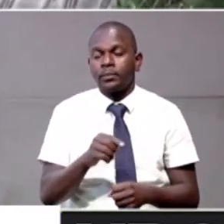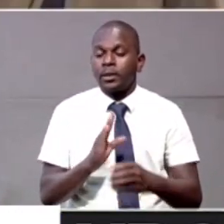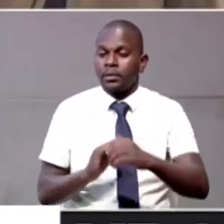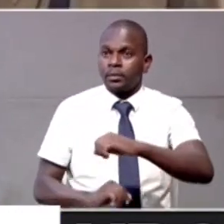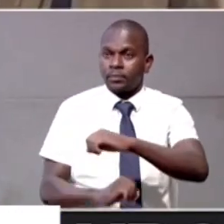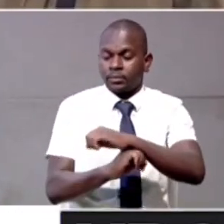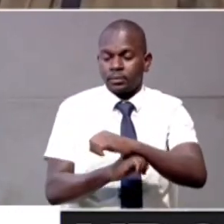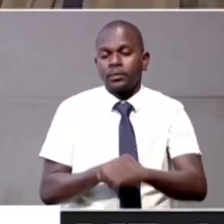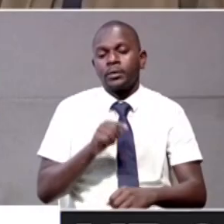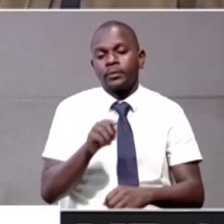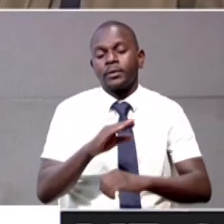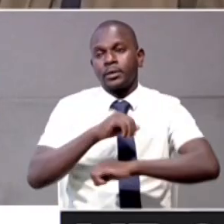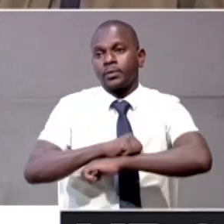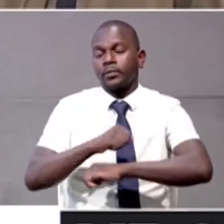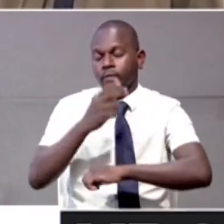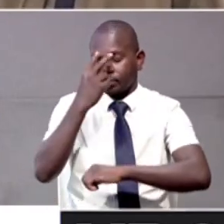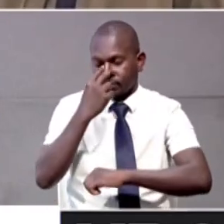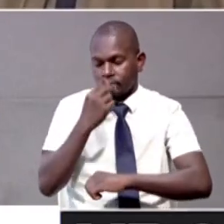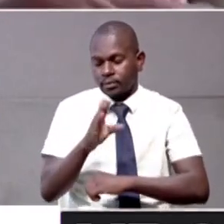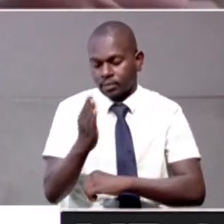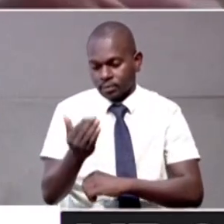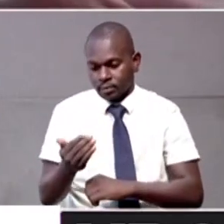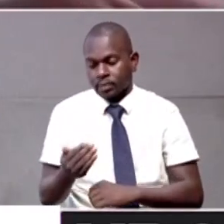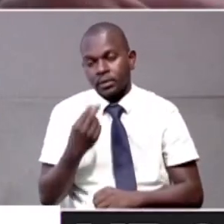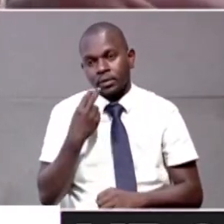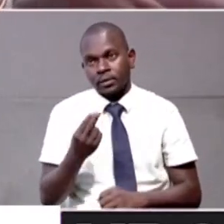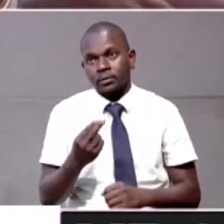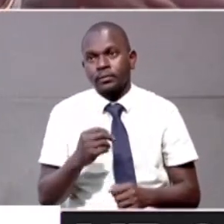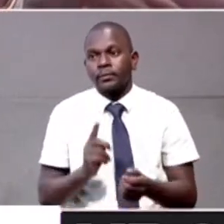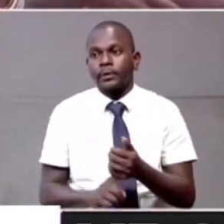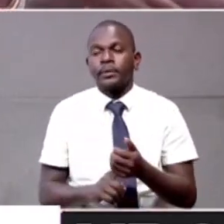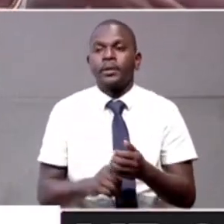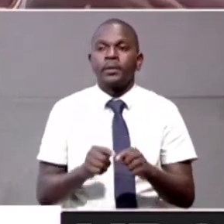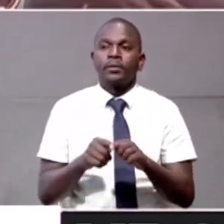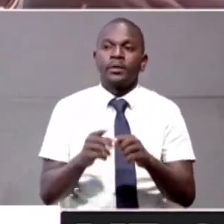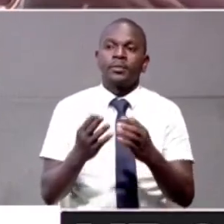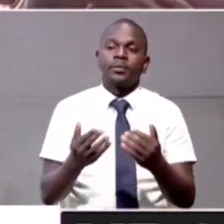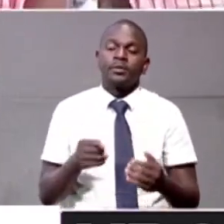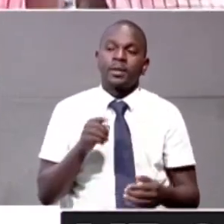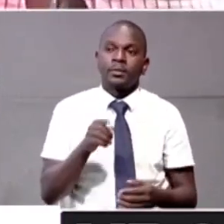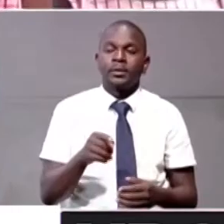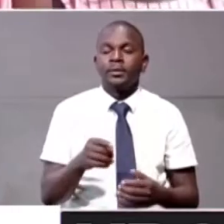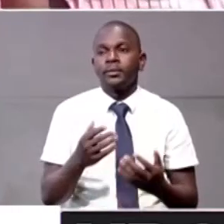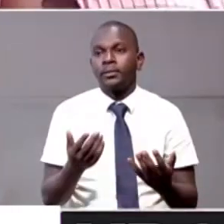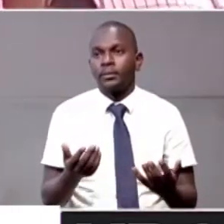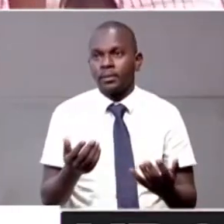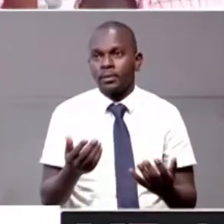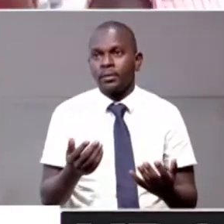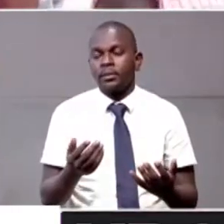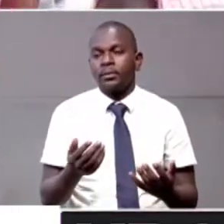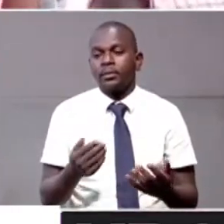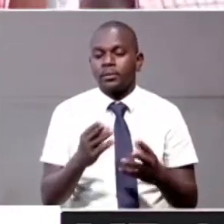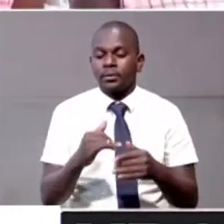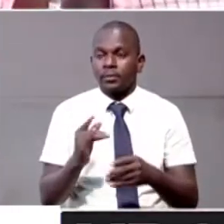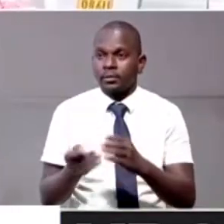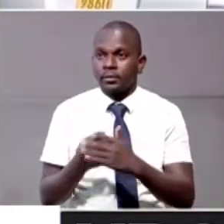of Civic School for the Blind Children, observed that children with visual impairment are intelligent, once given ample